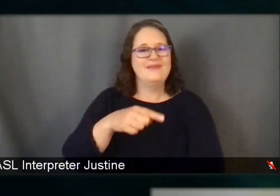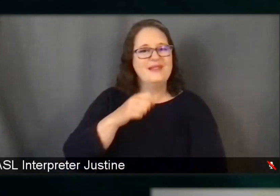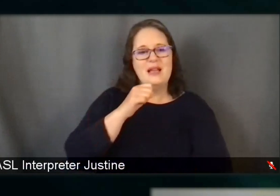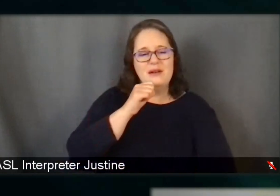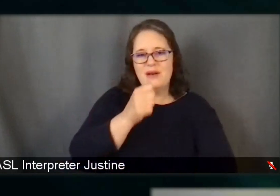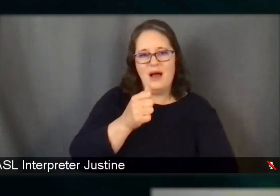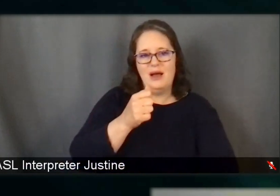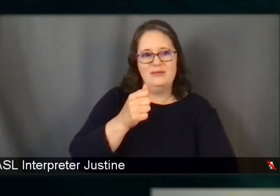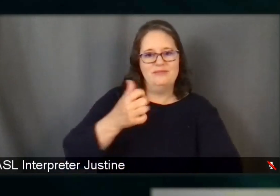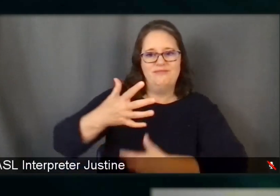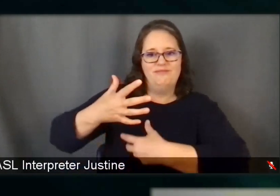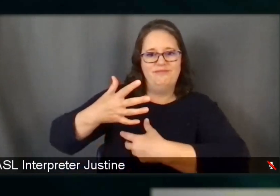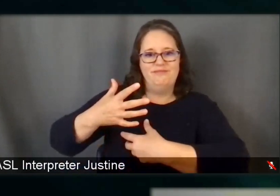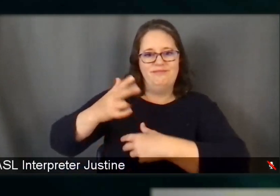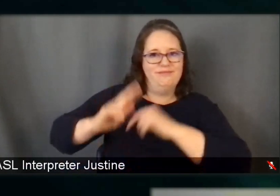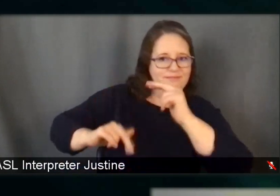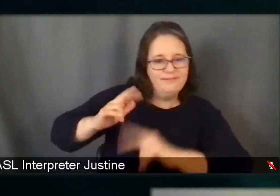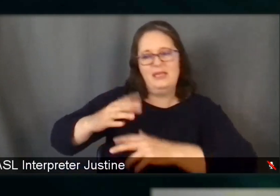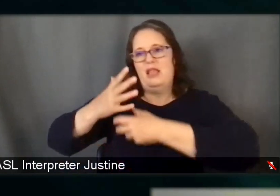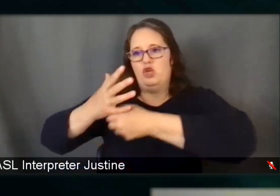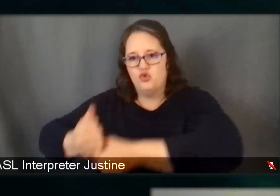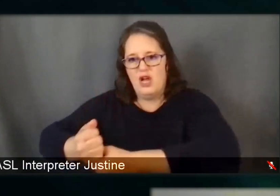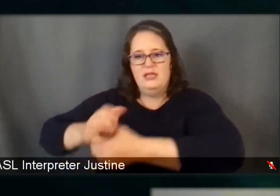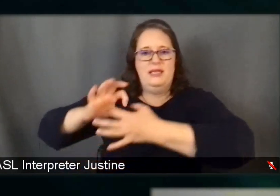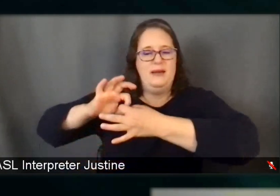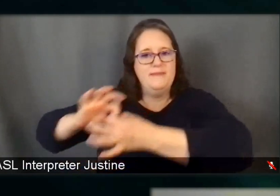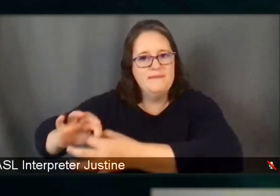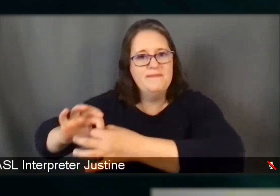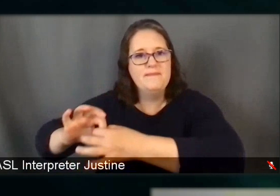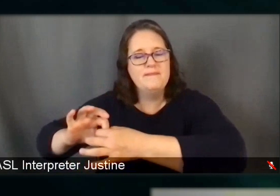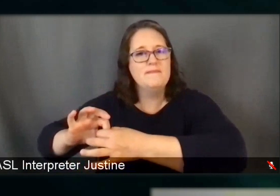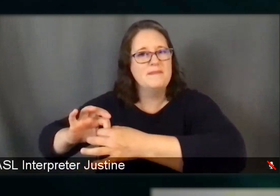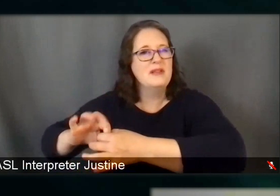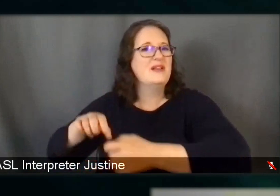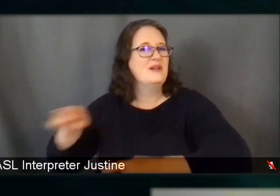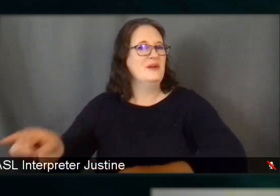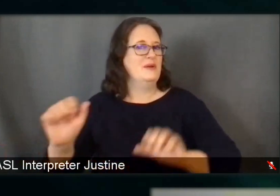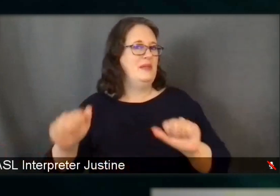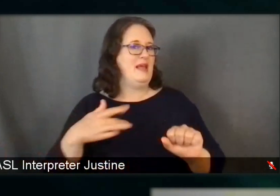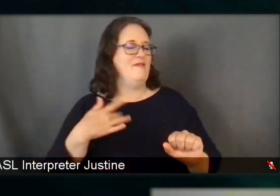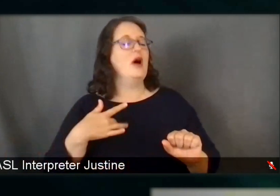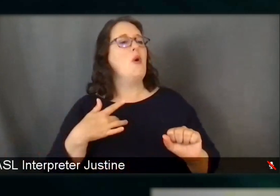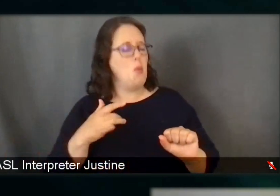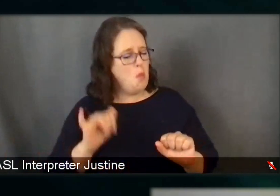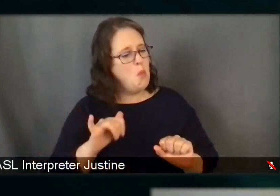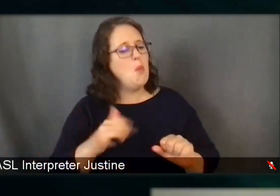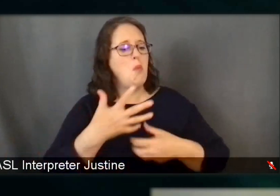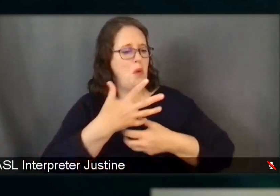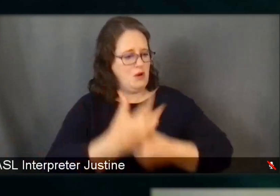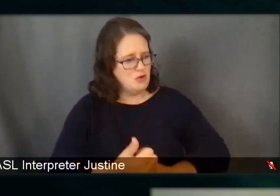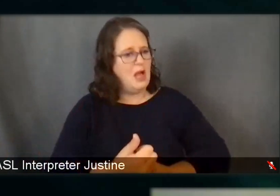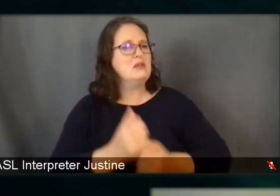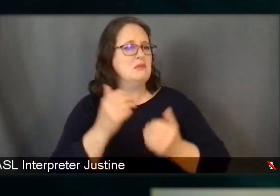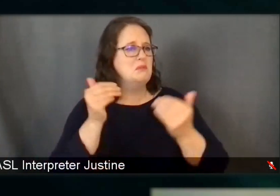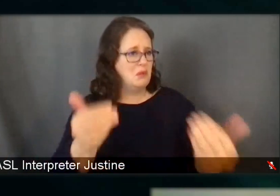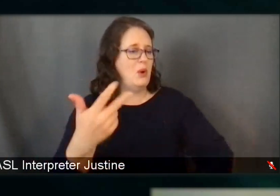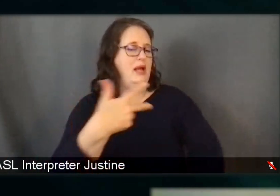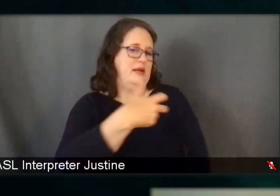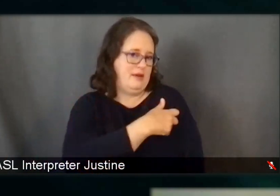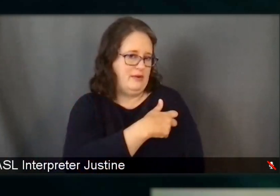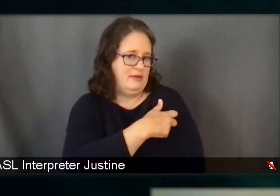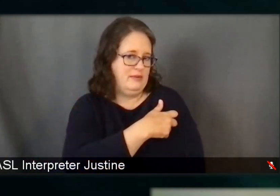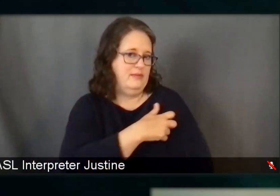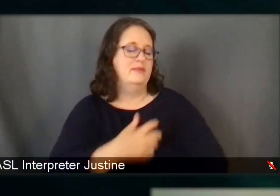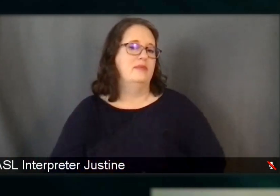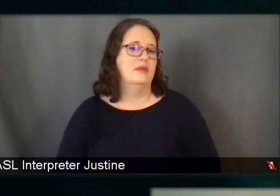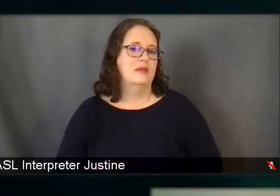facilitate these relationships and facilitate the comfort level of people being able to go in to be vaccinated. So, um, I